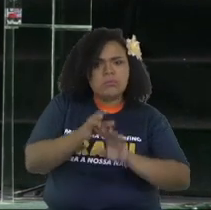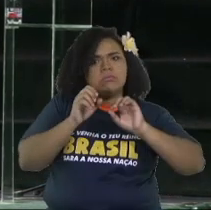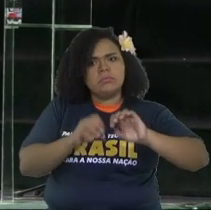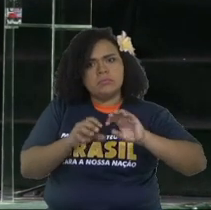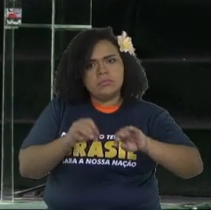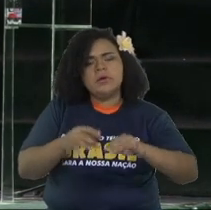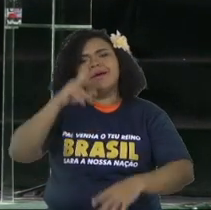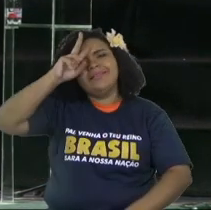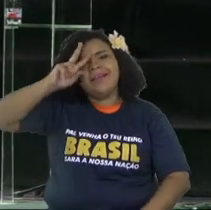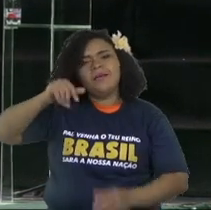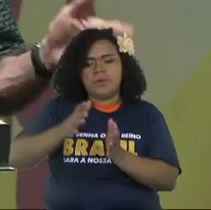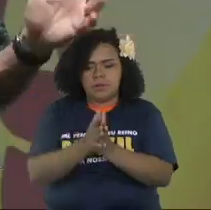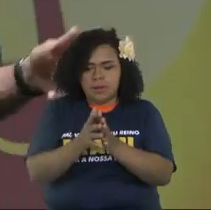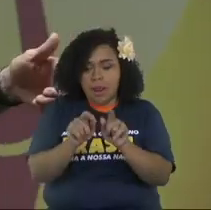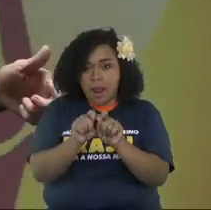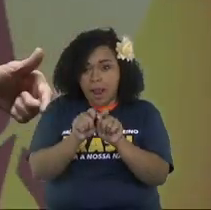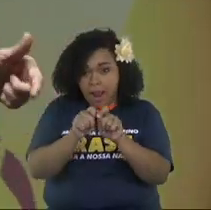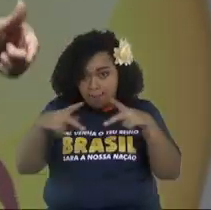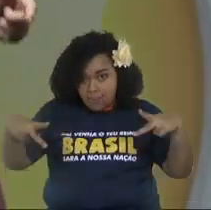Revelation says that